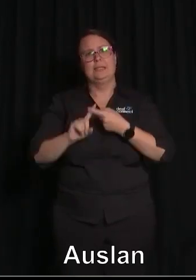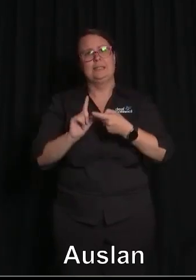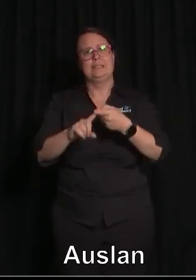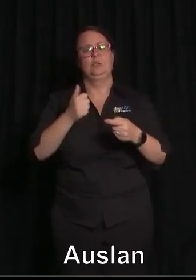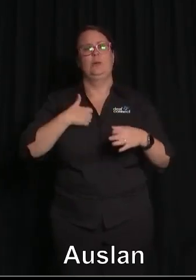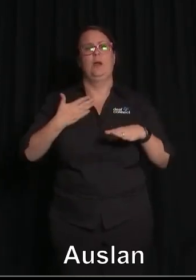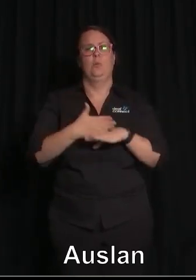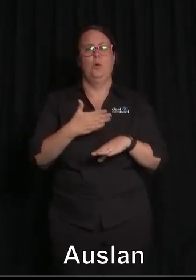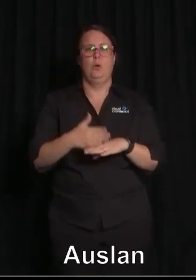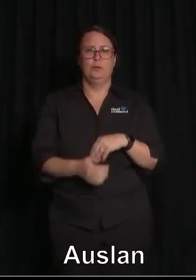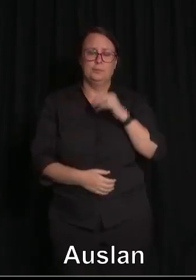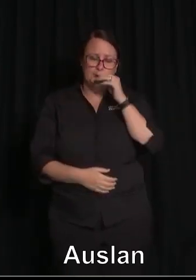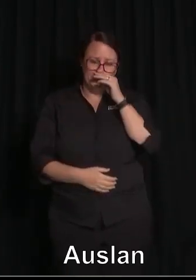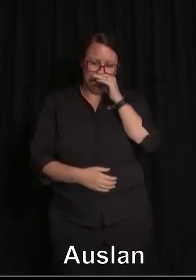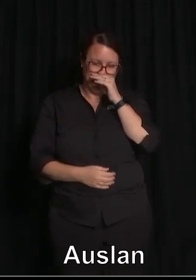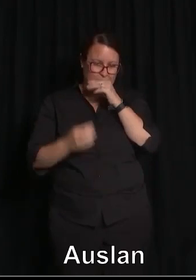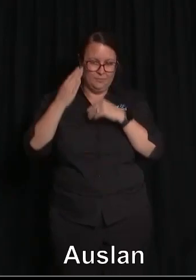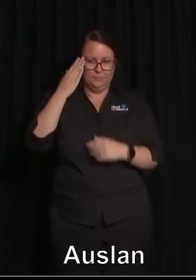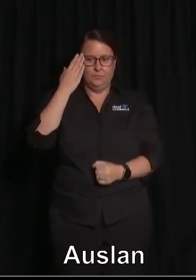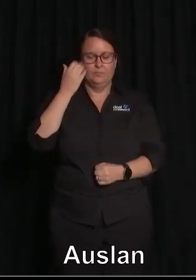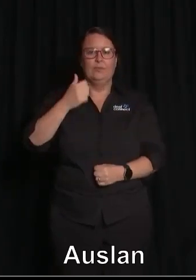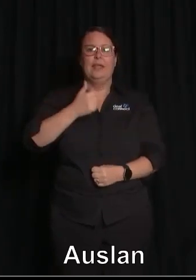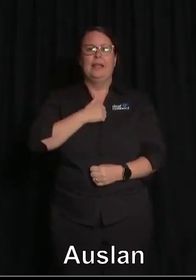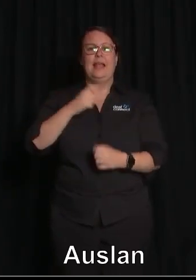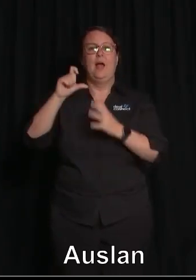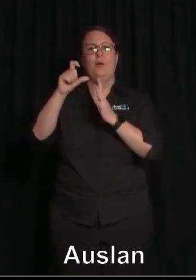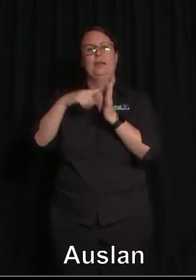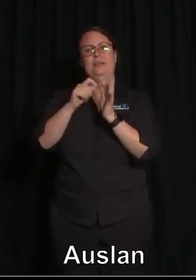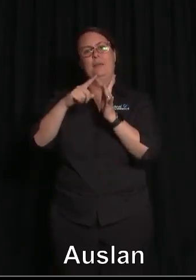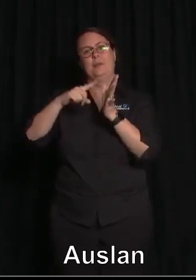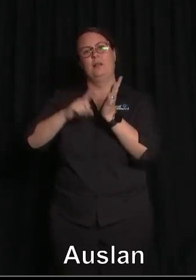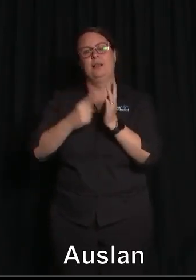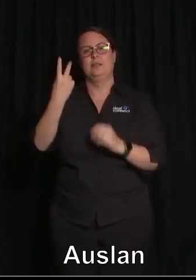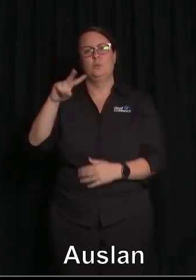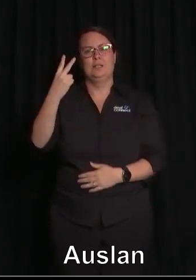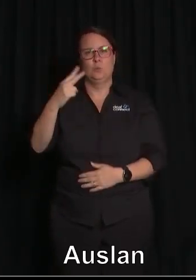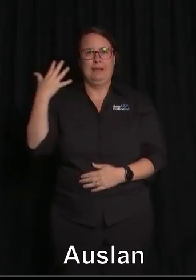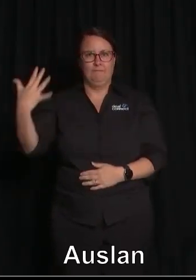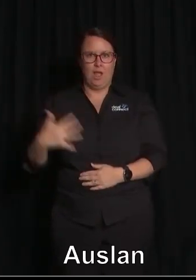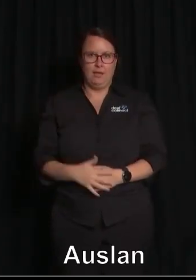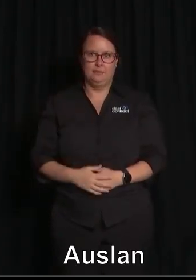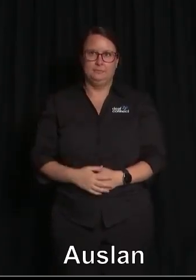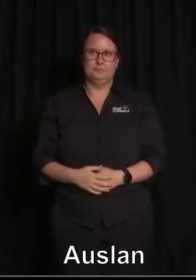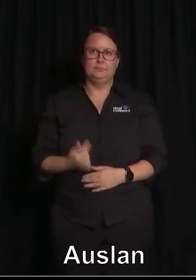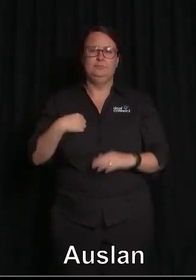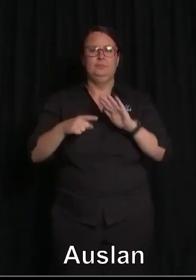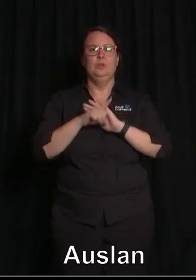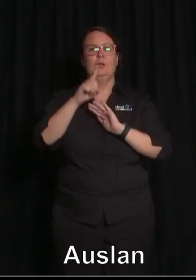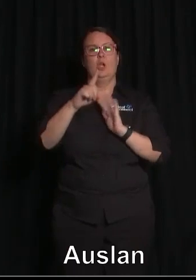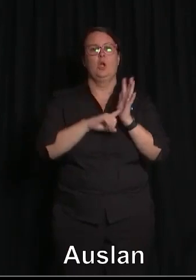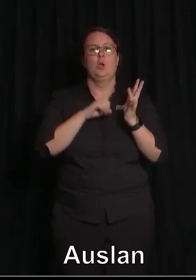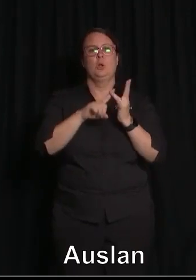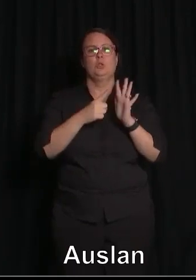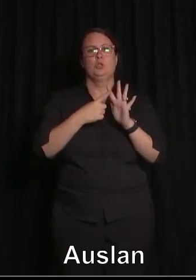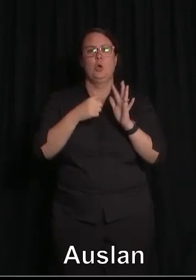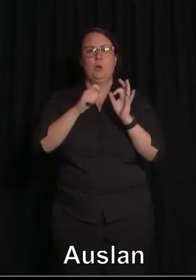together in my nation's capital in 2025. I'm honored to represent President Joe Biden here in Australia